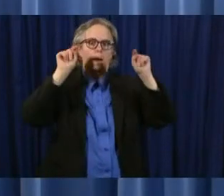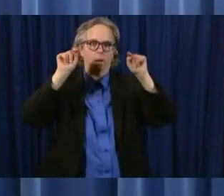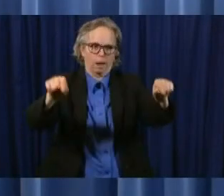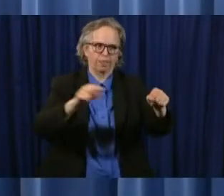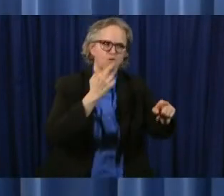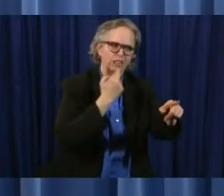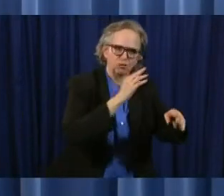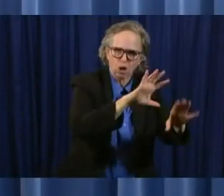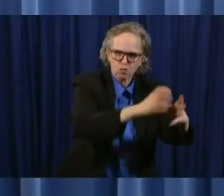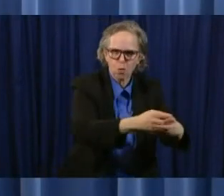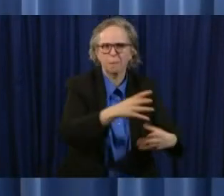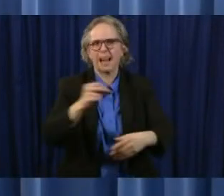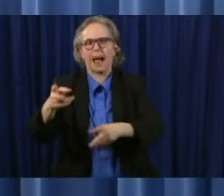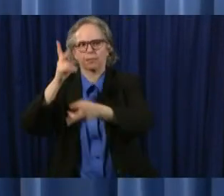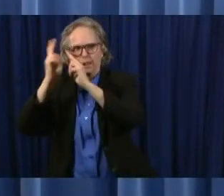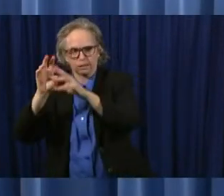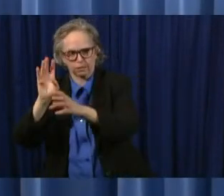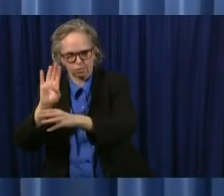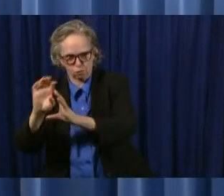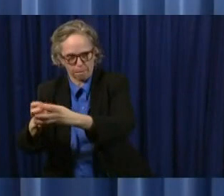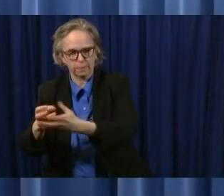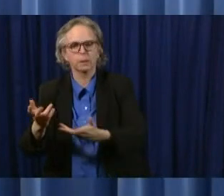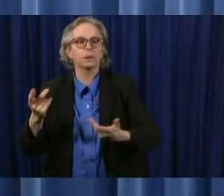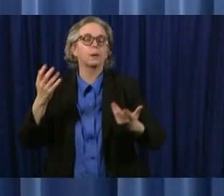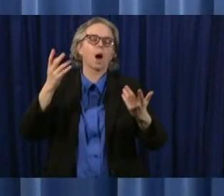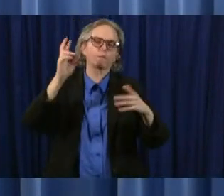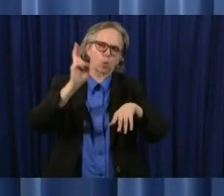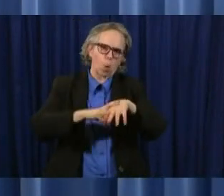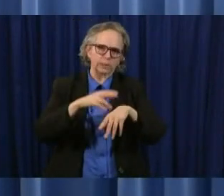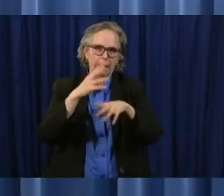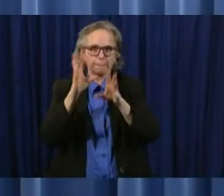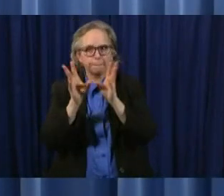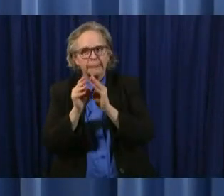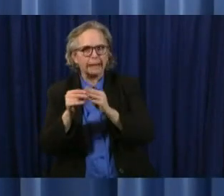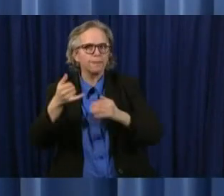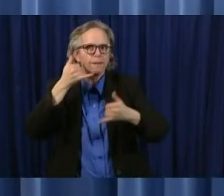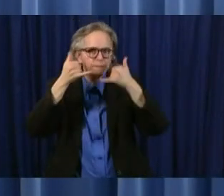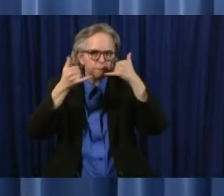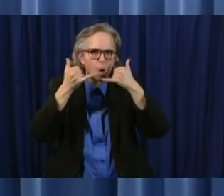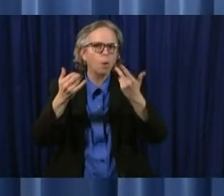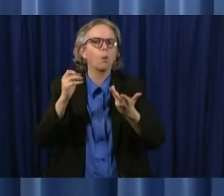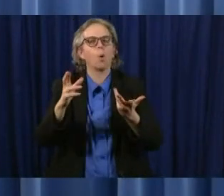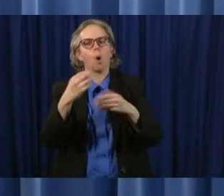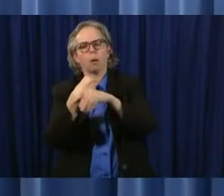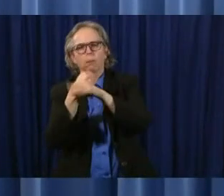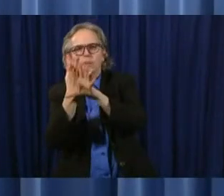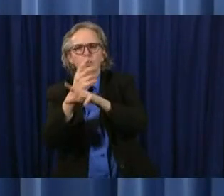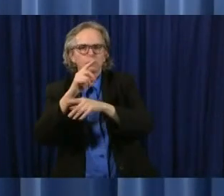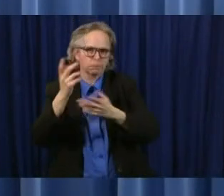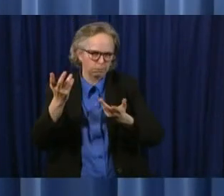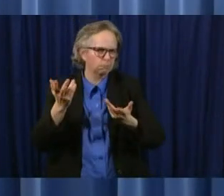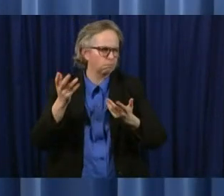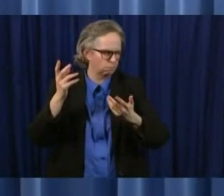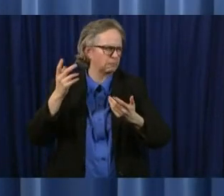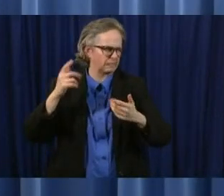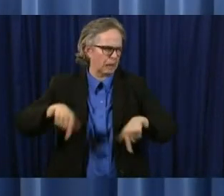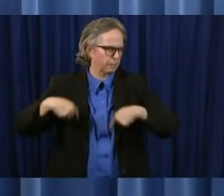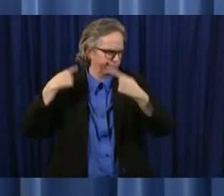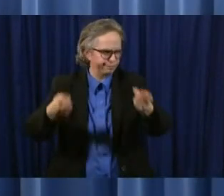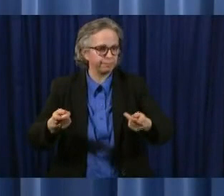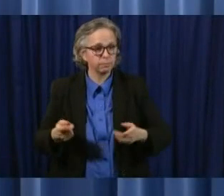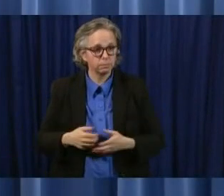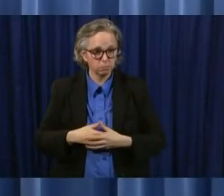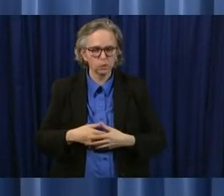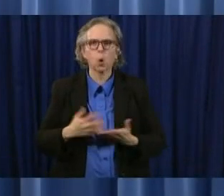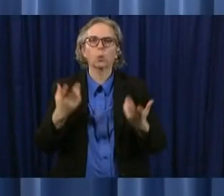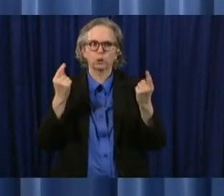be meeting virtually they'll be meeting on the phone uh obviously they won't be meeting in person but we intend to pull these groups together